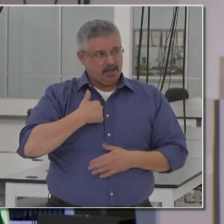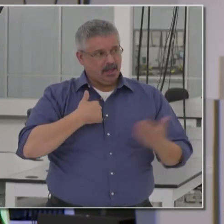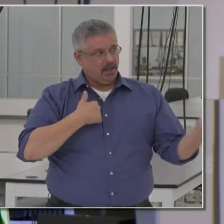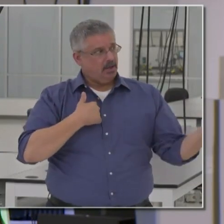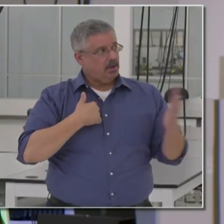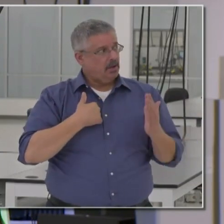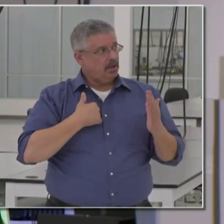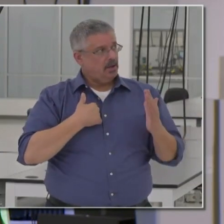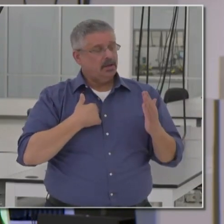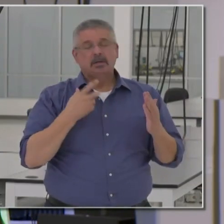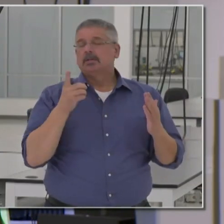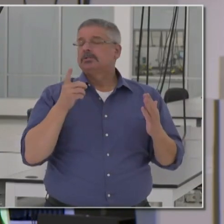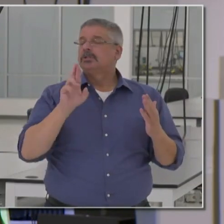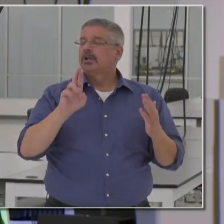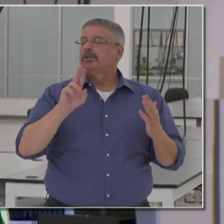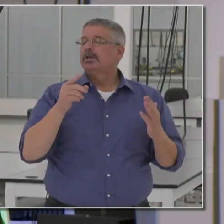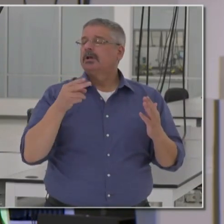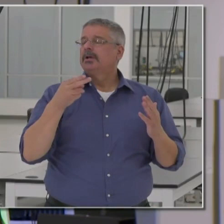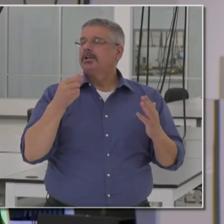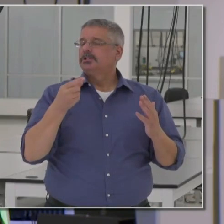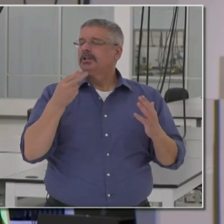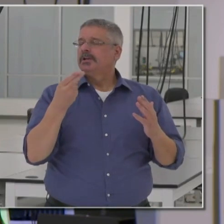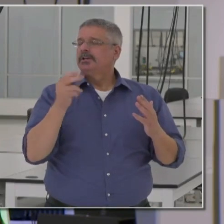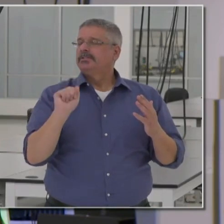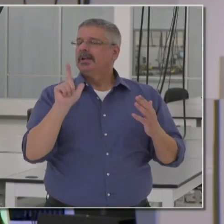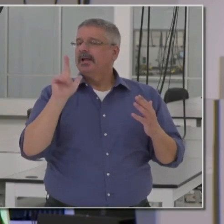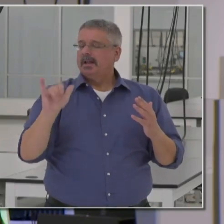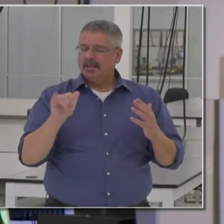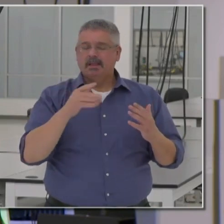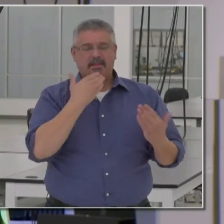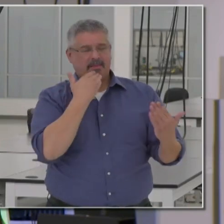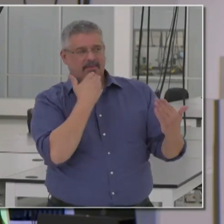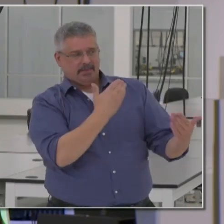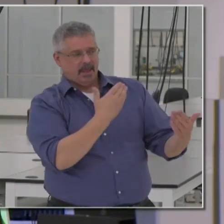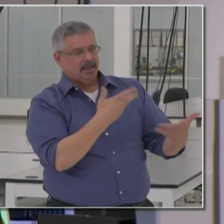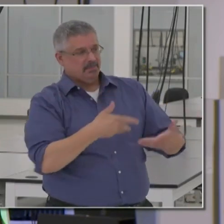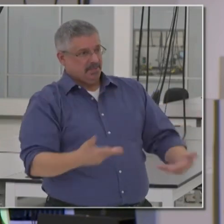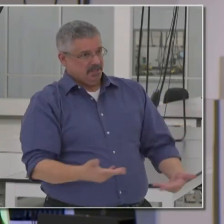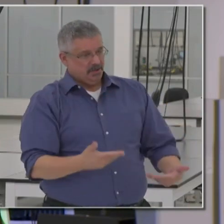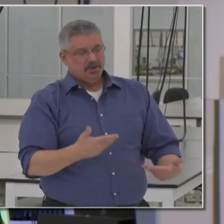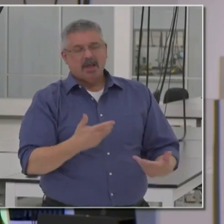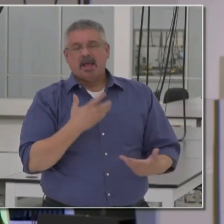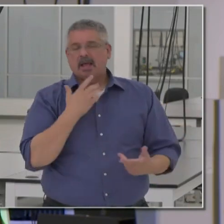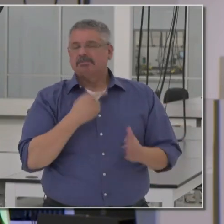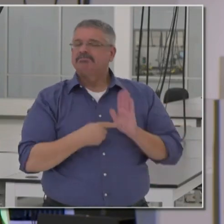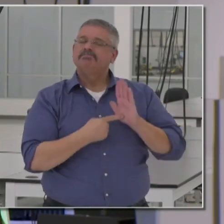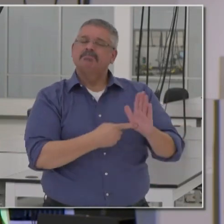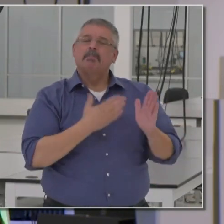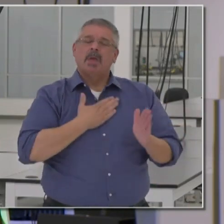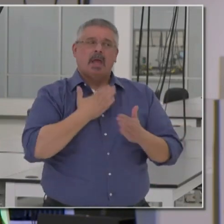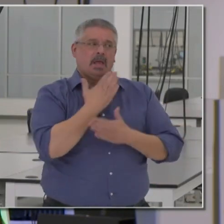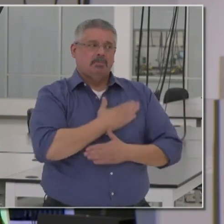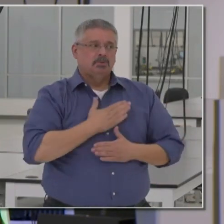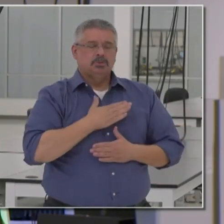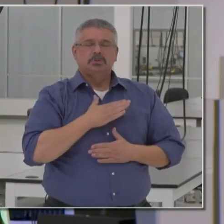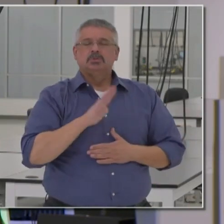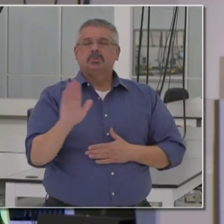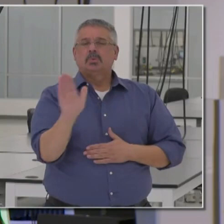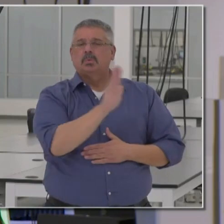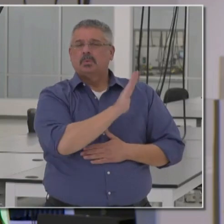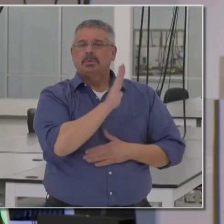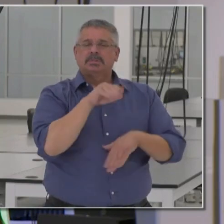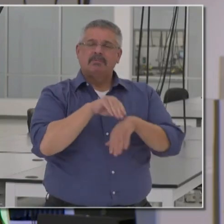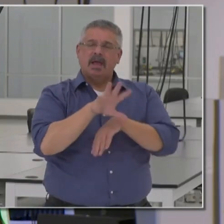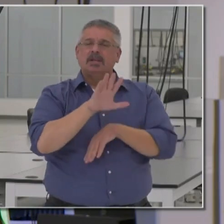up to the podium, Dr. Galley, thank him publicly, uh, express, uh, my appreciation to his